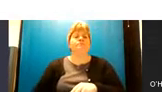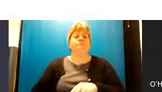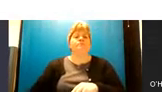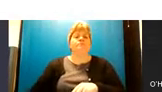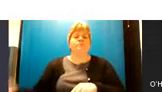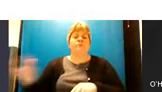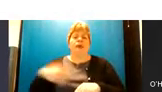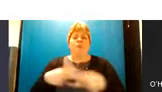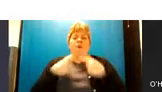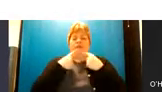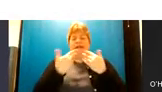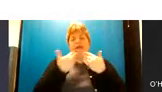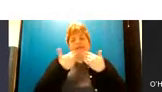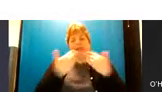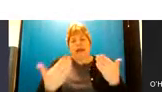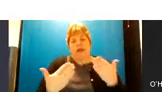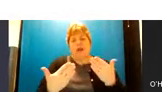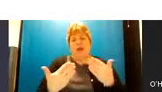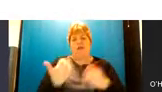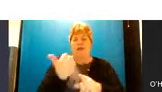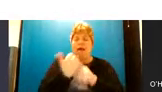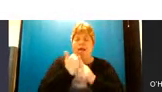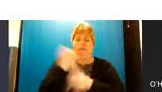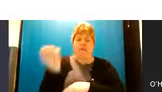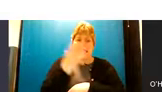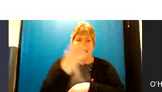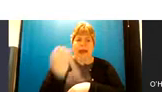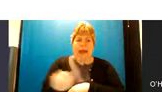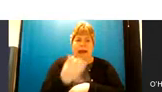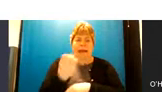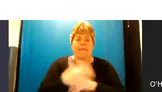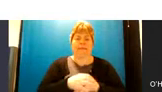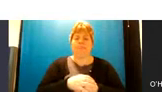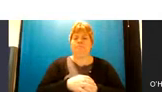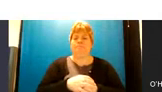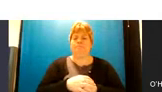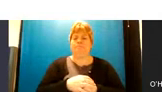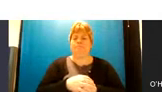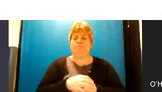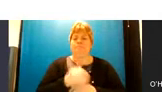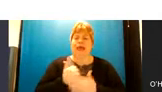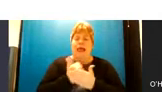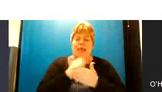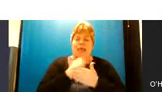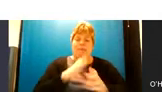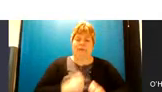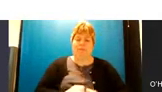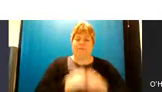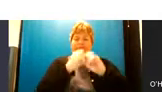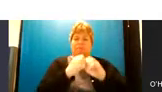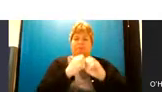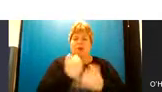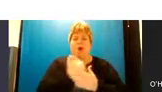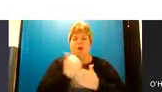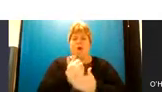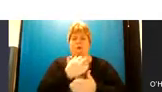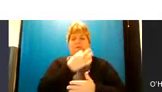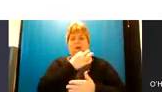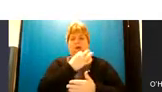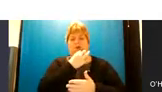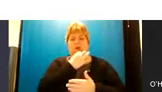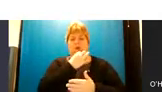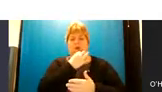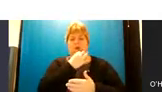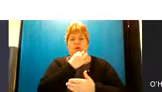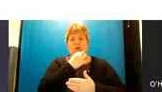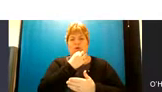you to jen for helping with the slides um in in putting them together i am i usually have a few animations on